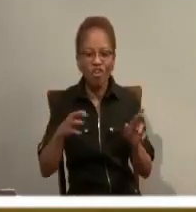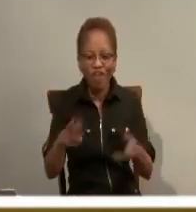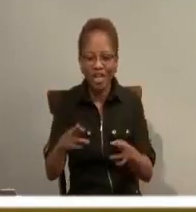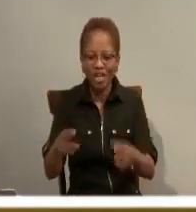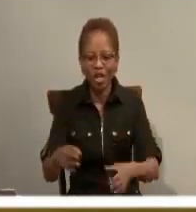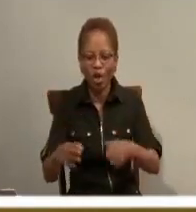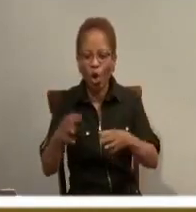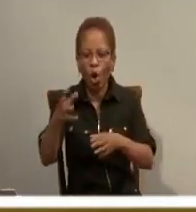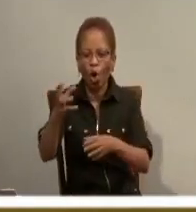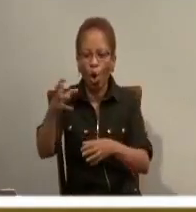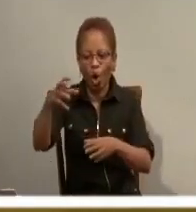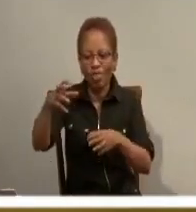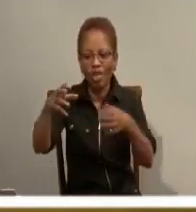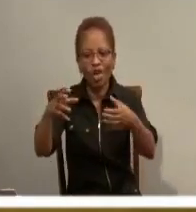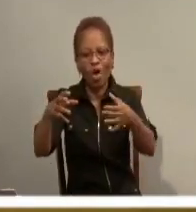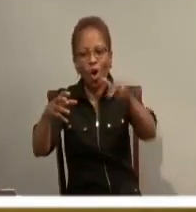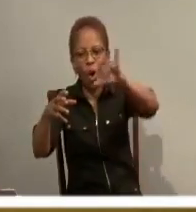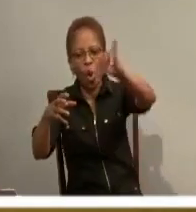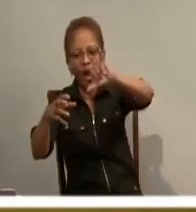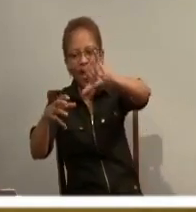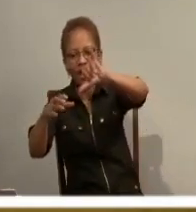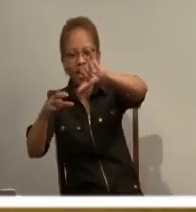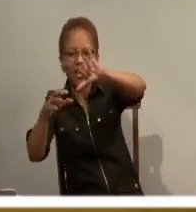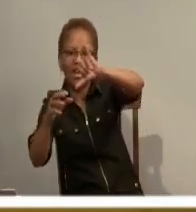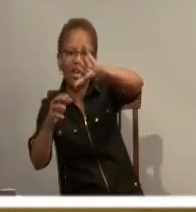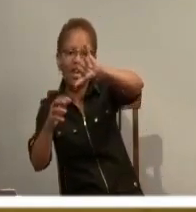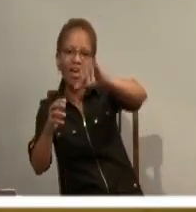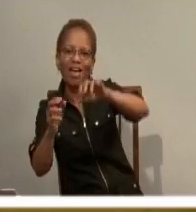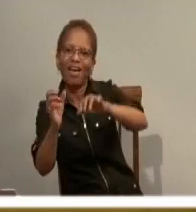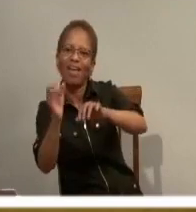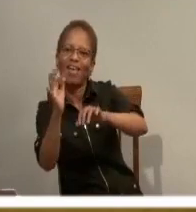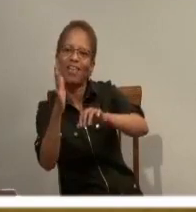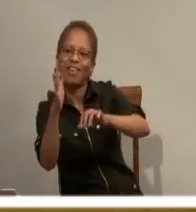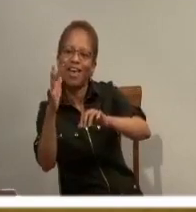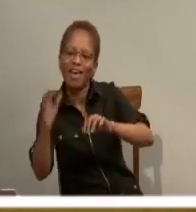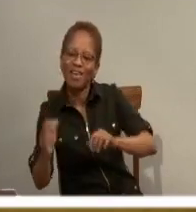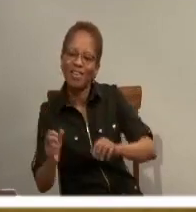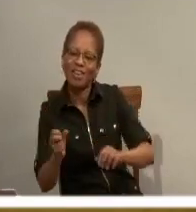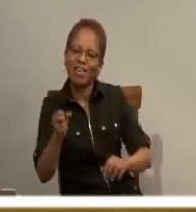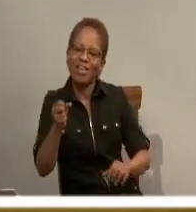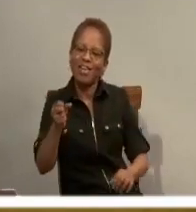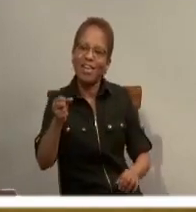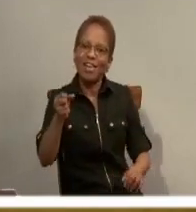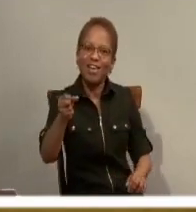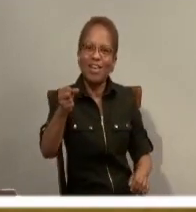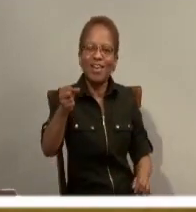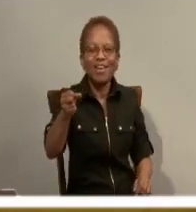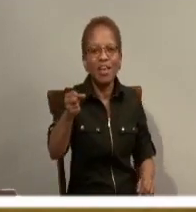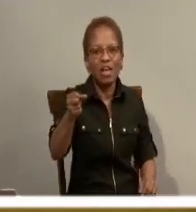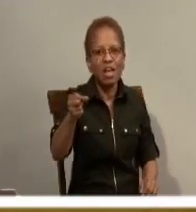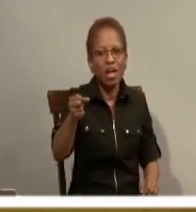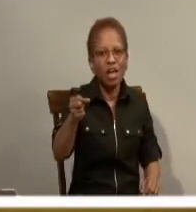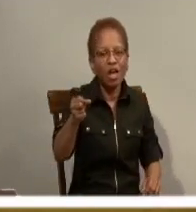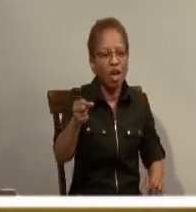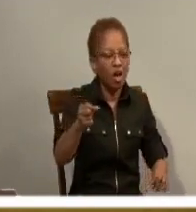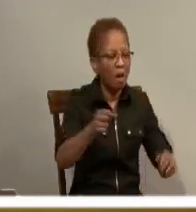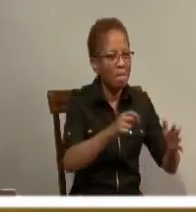light the lamp and go out to meet the bridegroom. And those who are foolish have their lamps